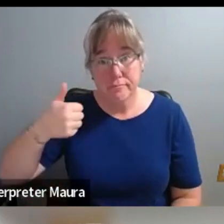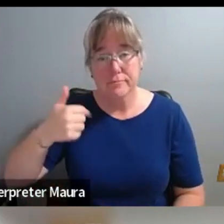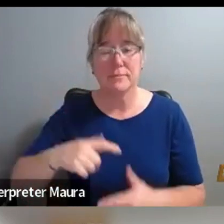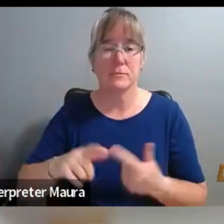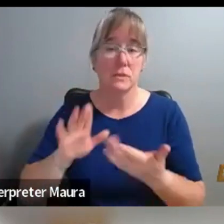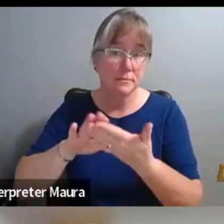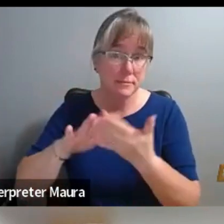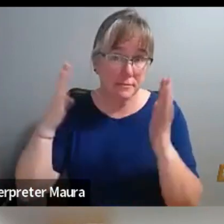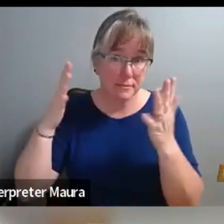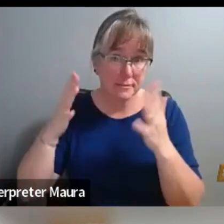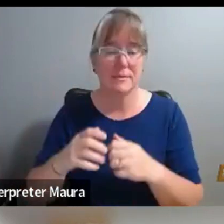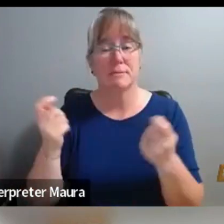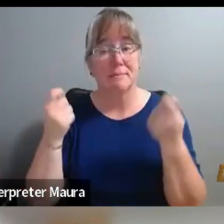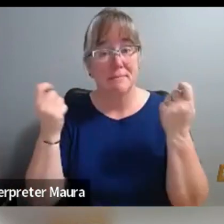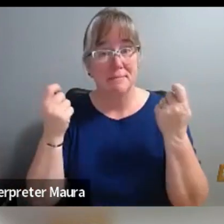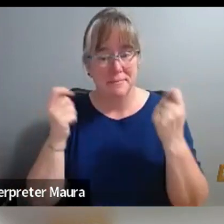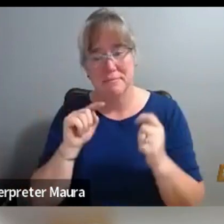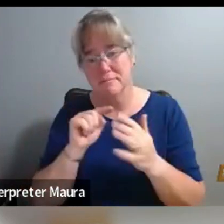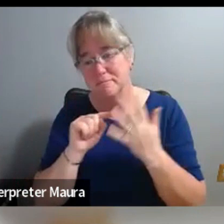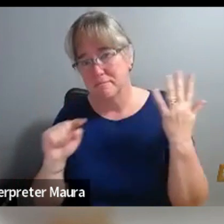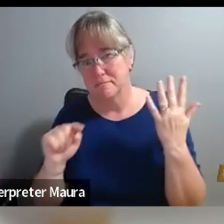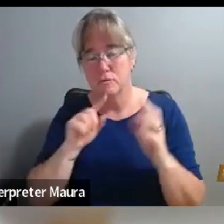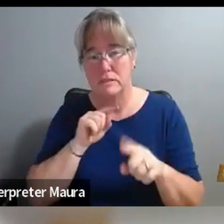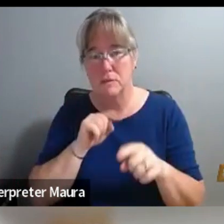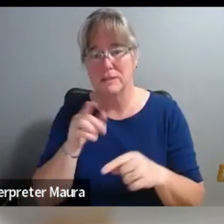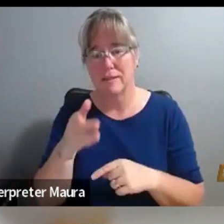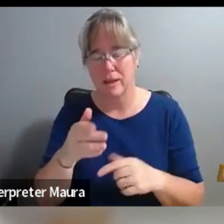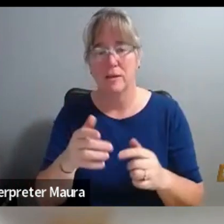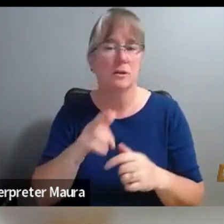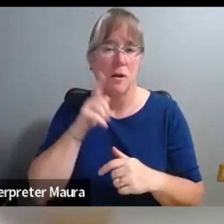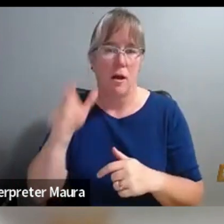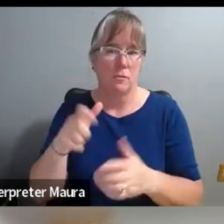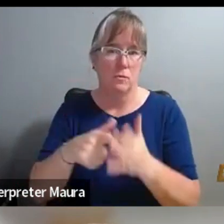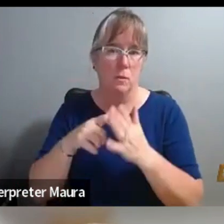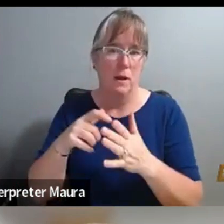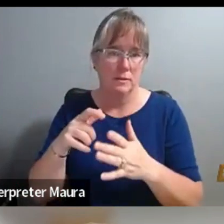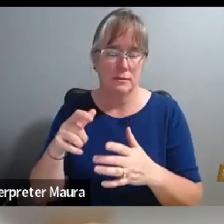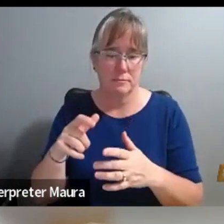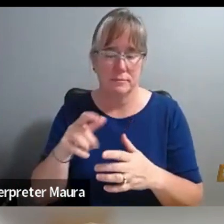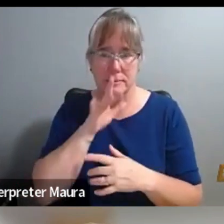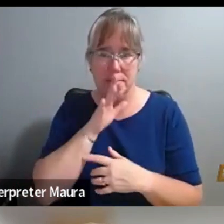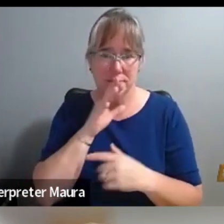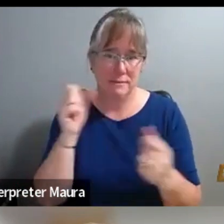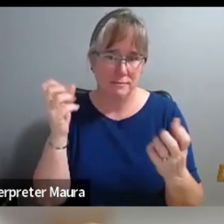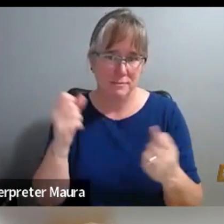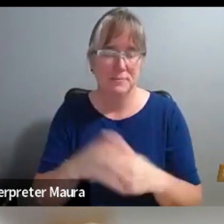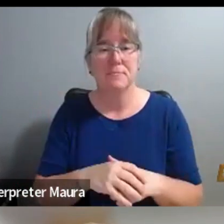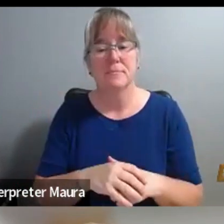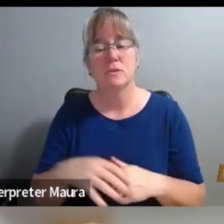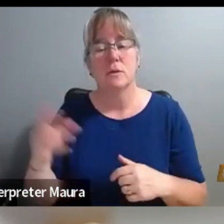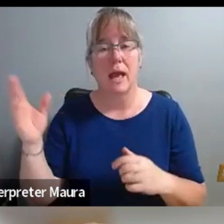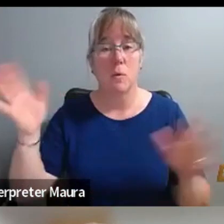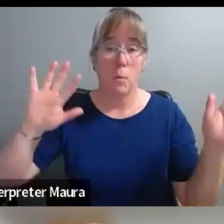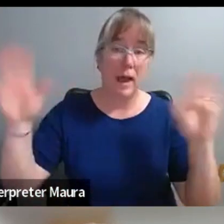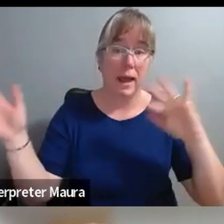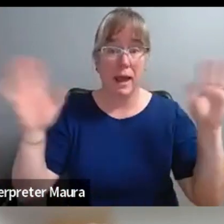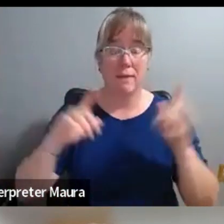clap or other responses that you choose without the use of audio. You can also wave or snap your fingers. Even though